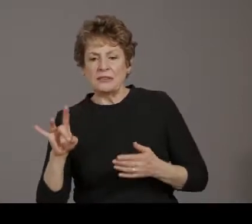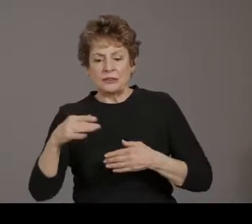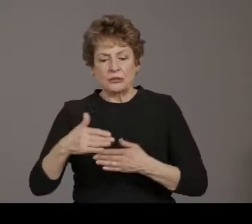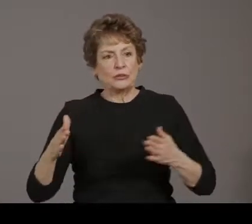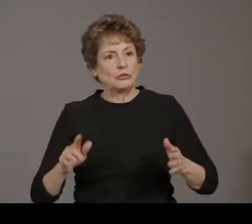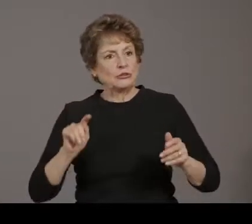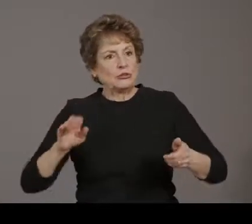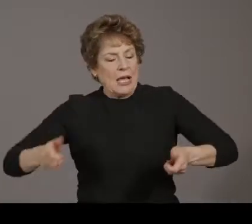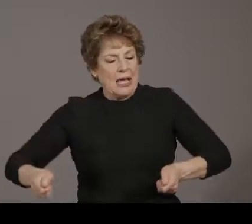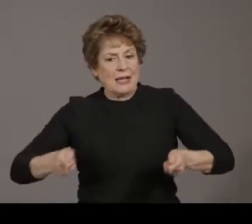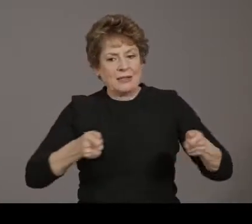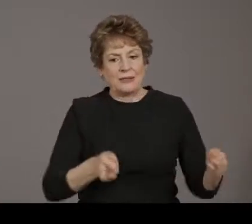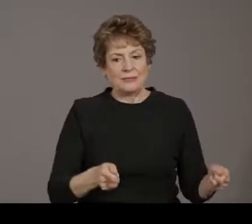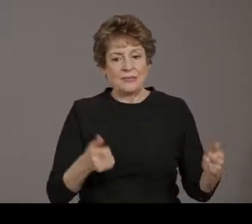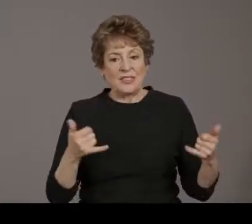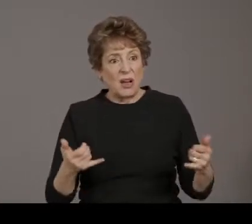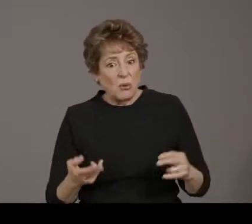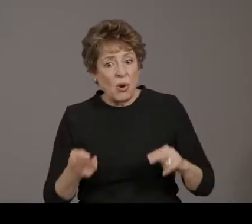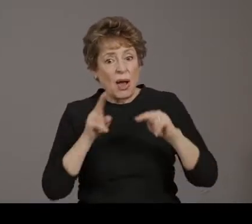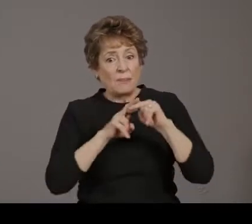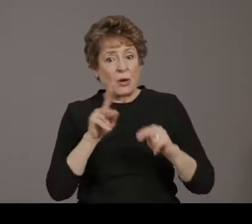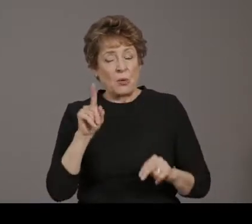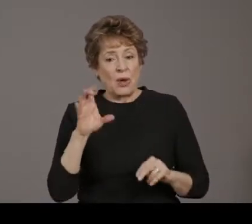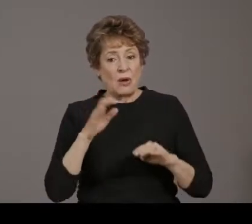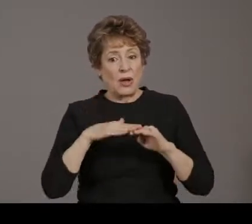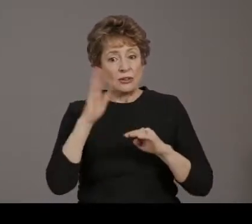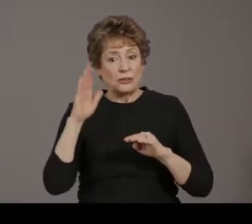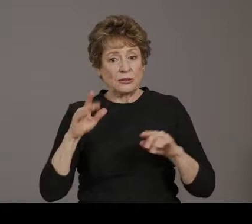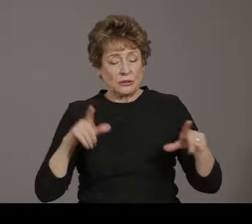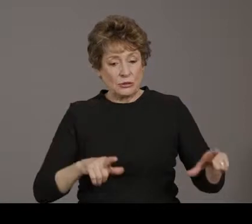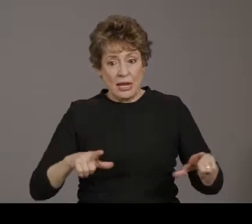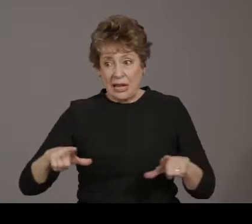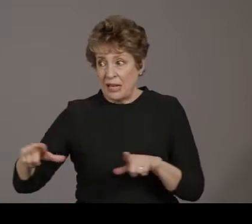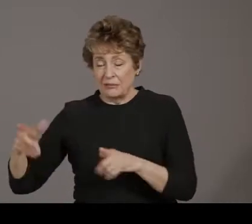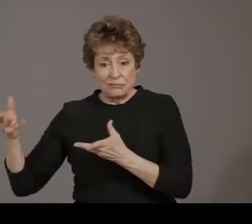starting to see increases in our vaccine allocation across the state.